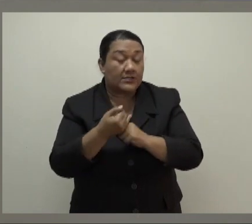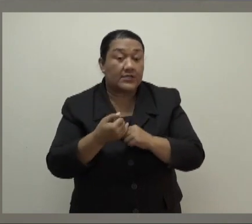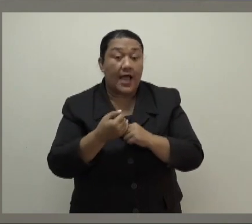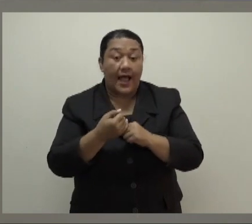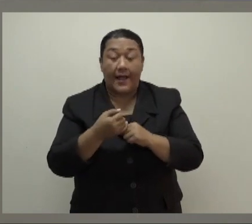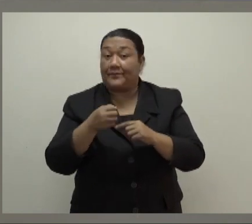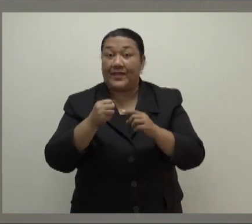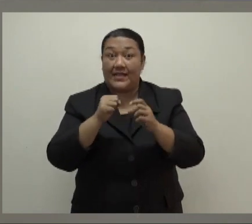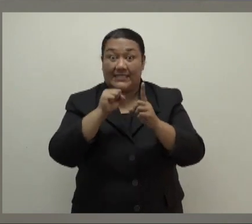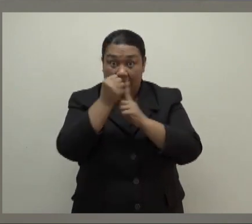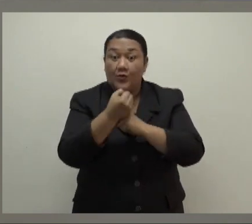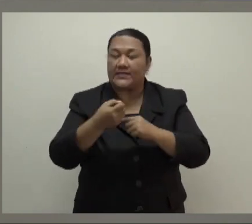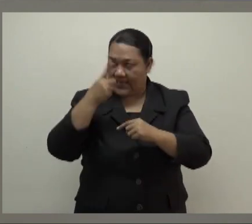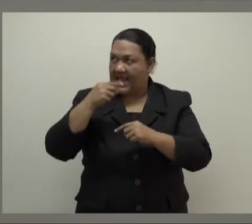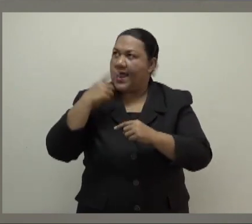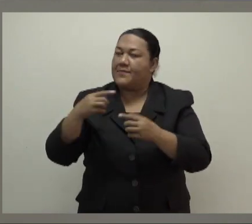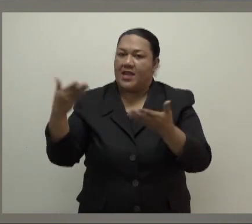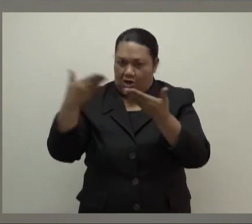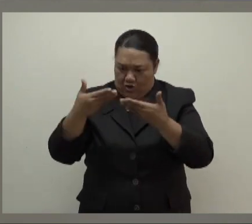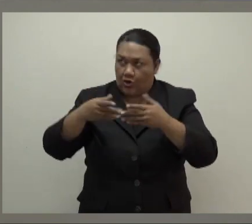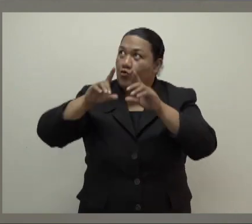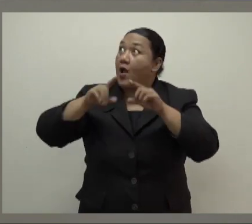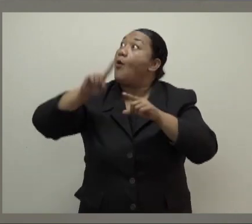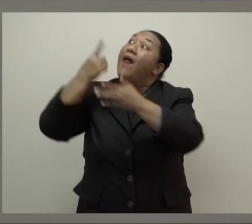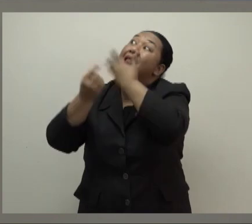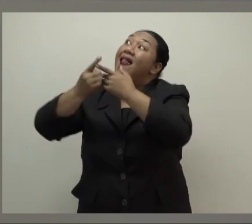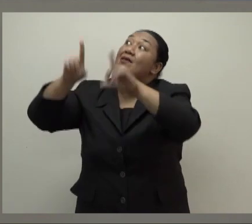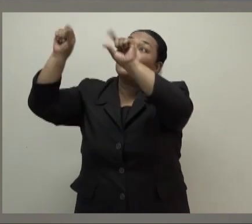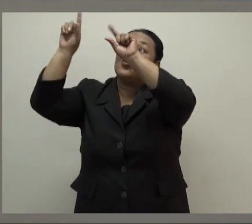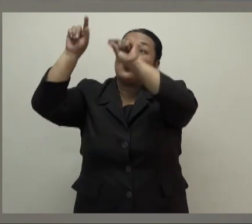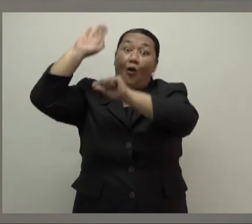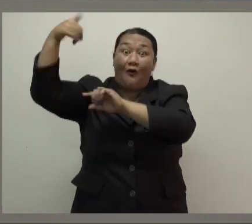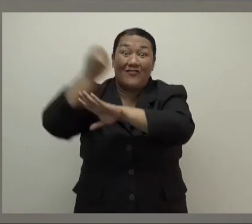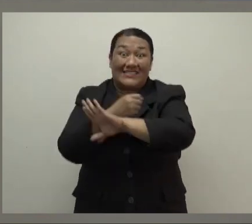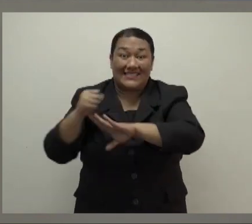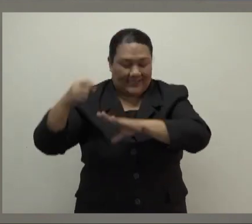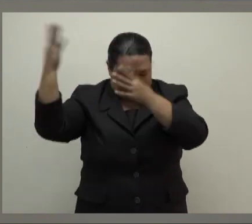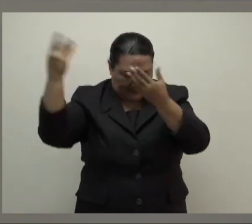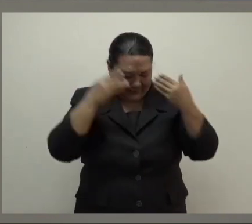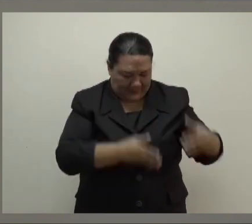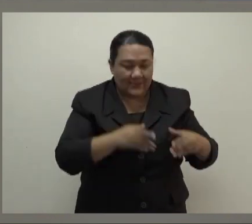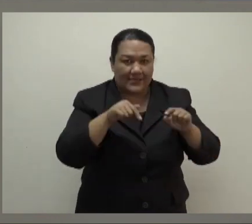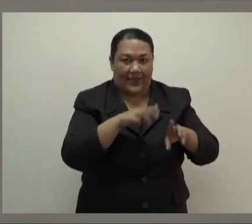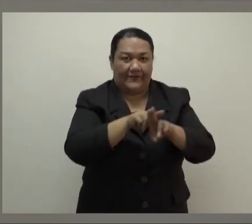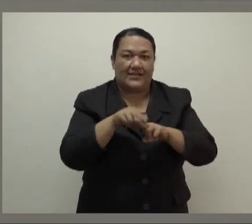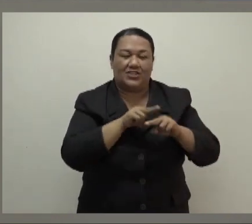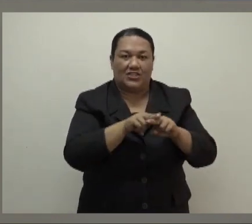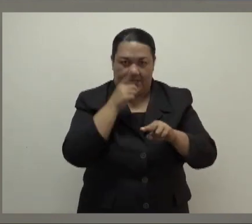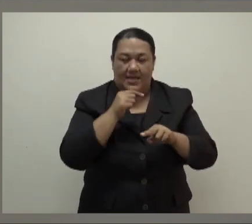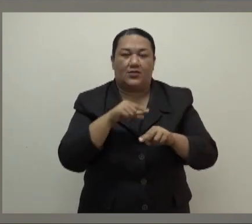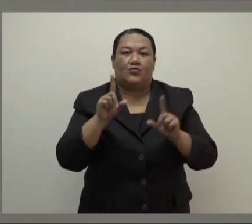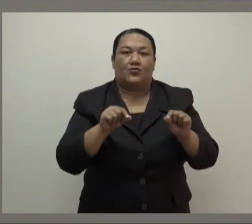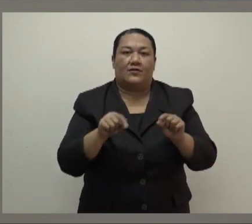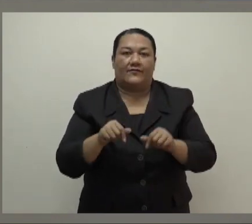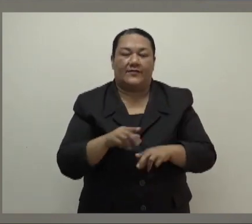reintroduce more stringent risk reduction measures if required. And of course, the Parent Secretary for Health and Medical Services is here with us to answer any